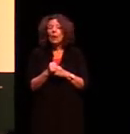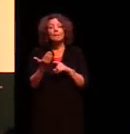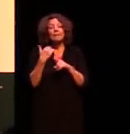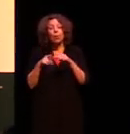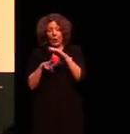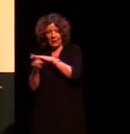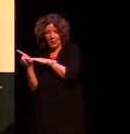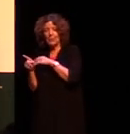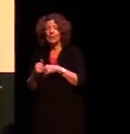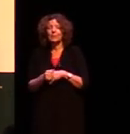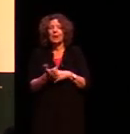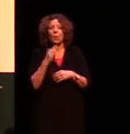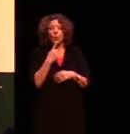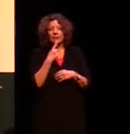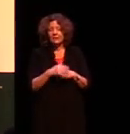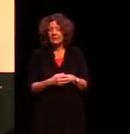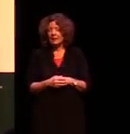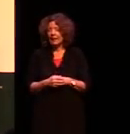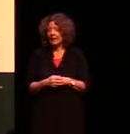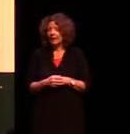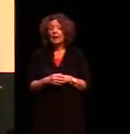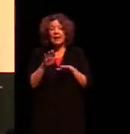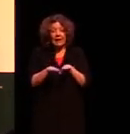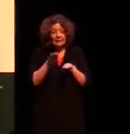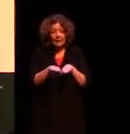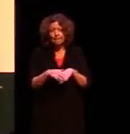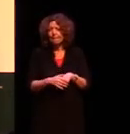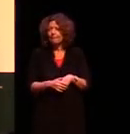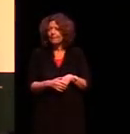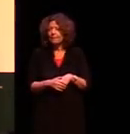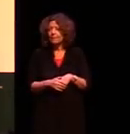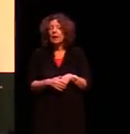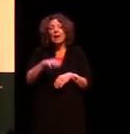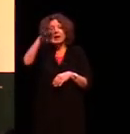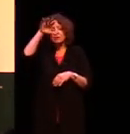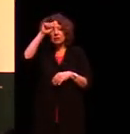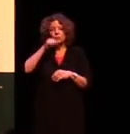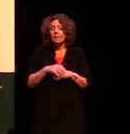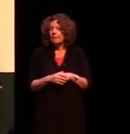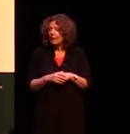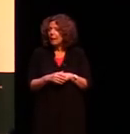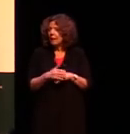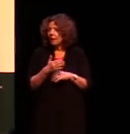before I do, I'd just like to say when we take our next step, just remember the ones